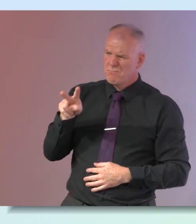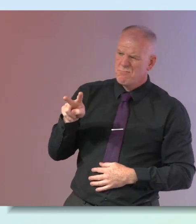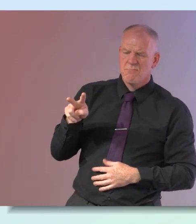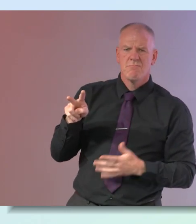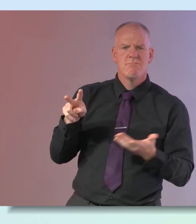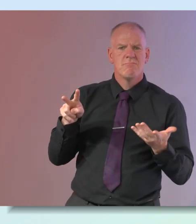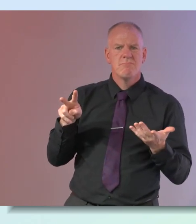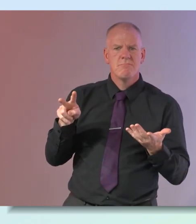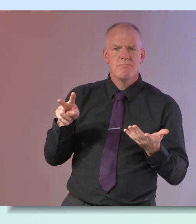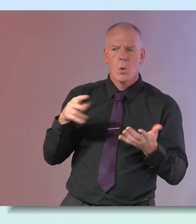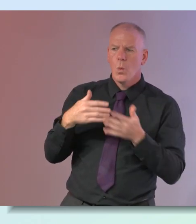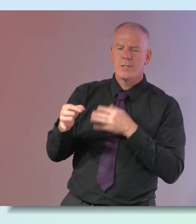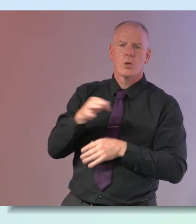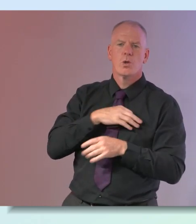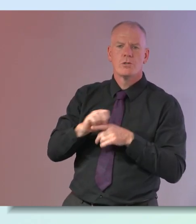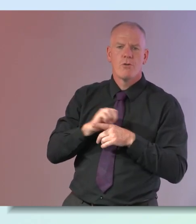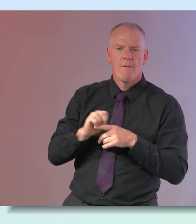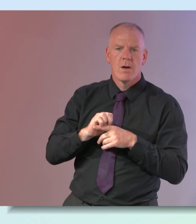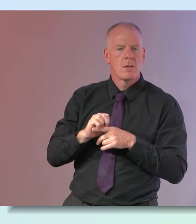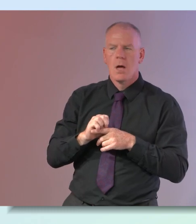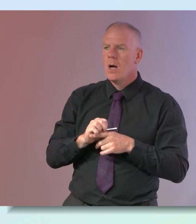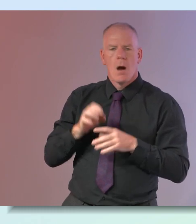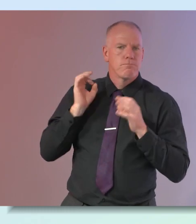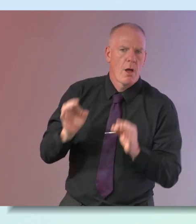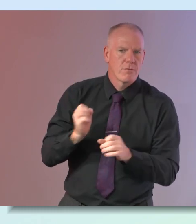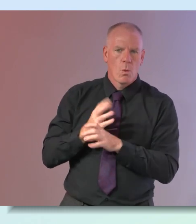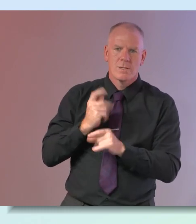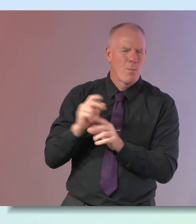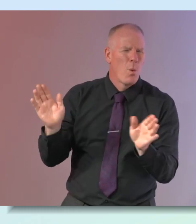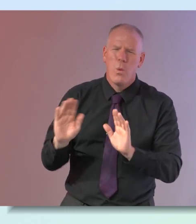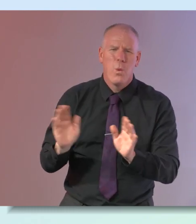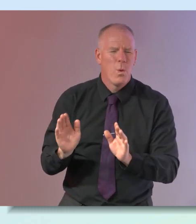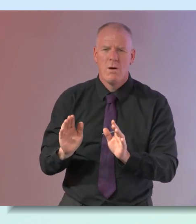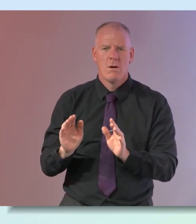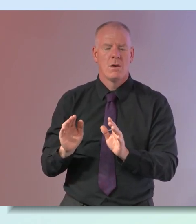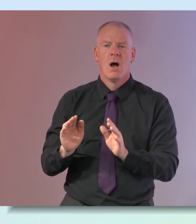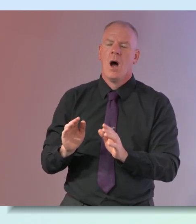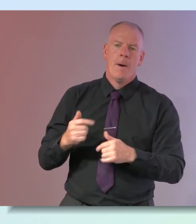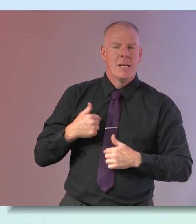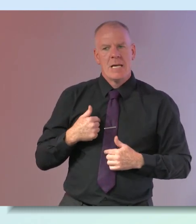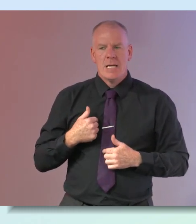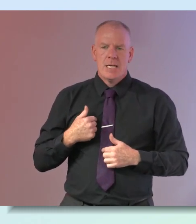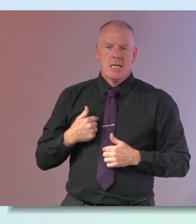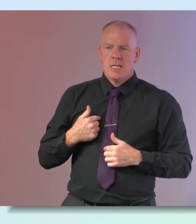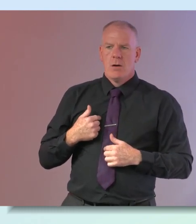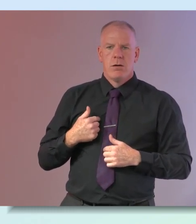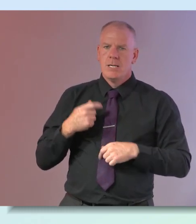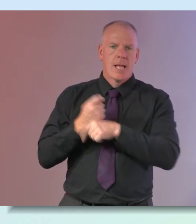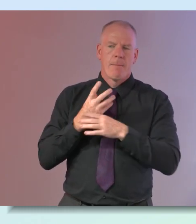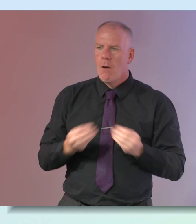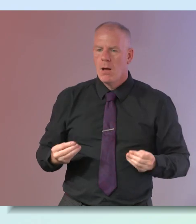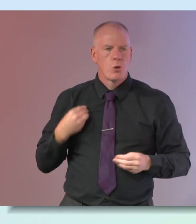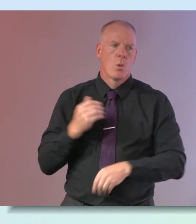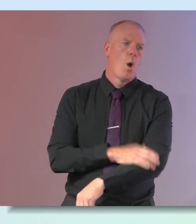things that are good enough rather than having to be perfect at some things sometimes people will say oh well i ran out of time so i didn't go for my